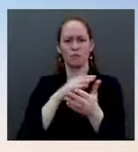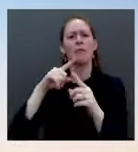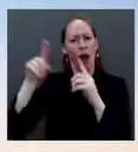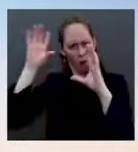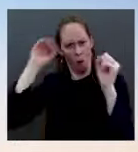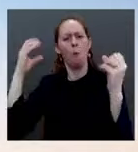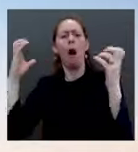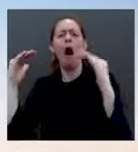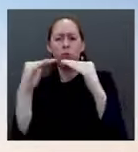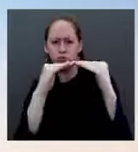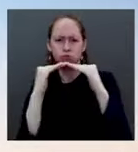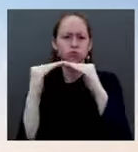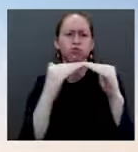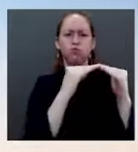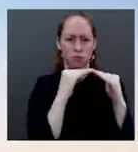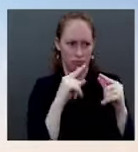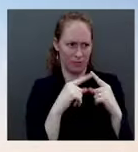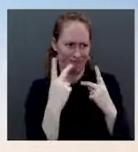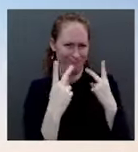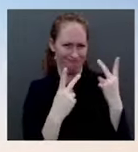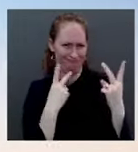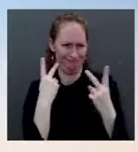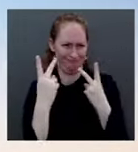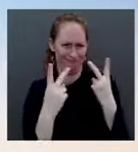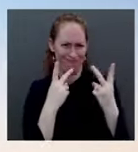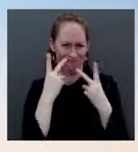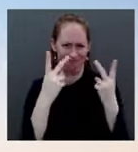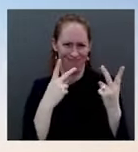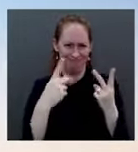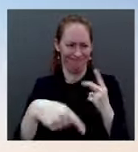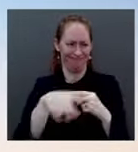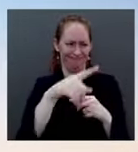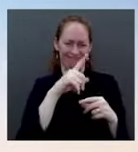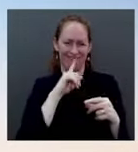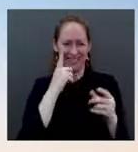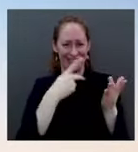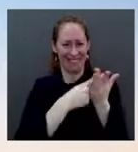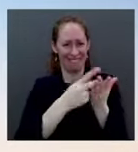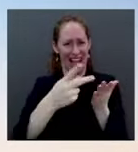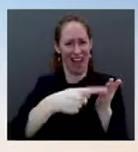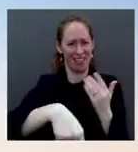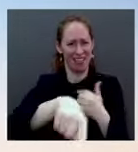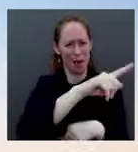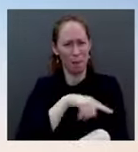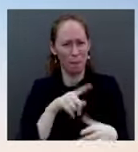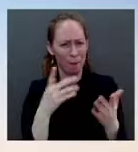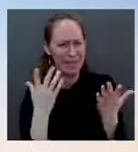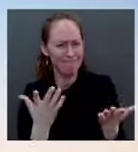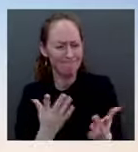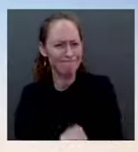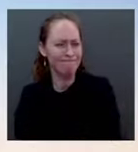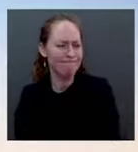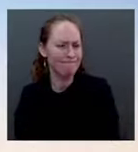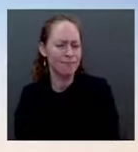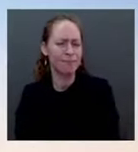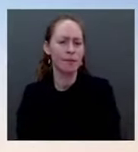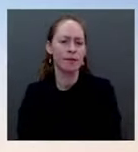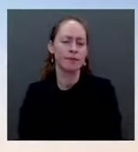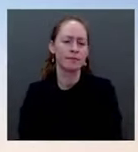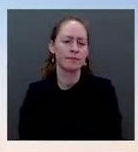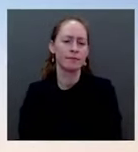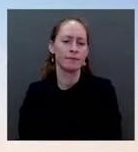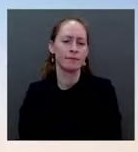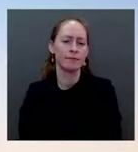skeptics who didn't think we needed this funding in the American Rescue Plan to pass $130 billion that has already been distributed to